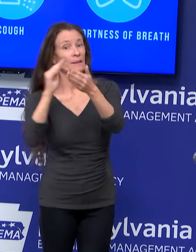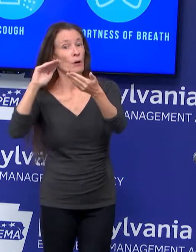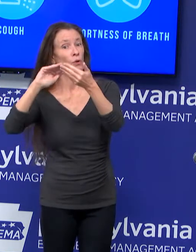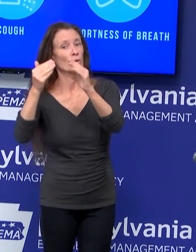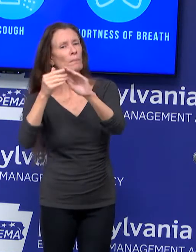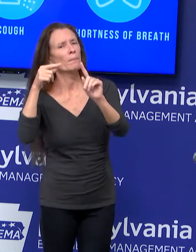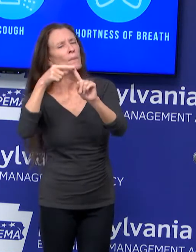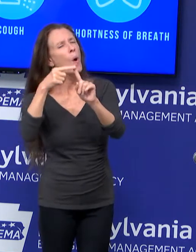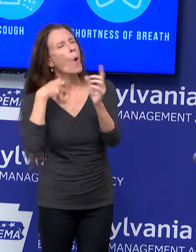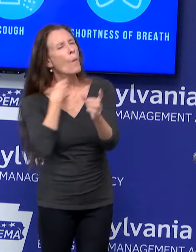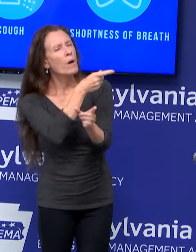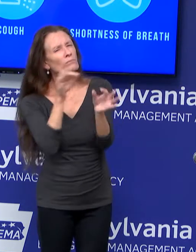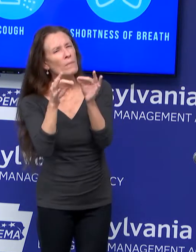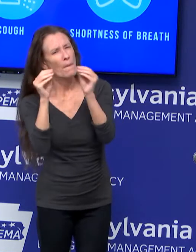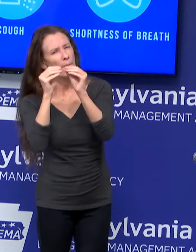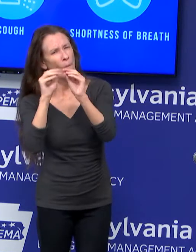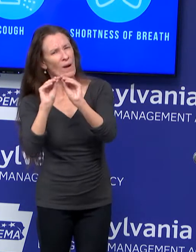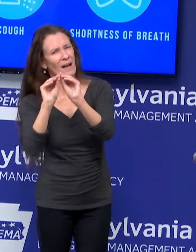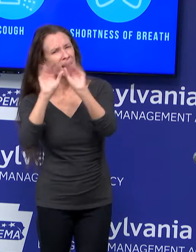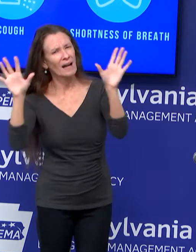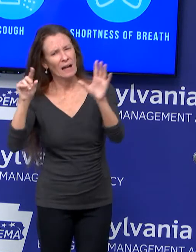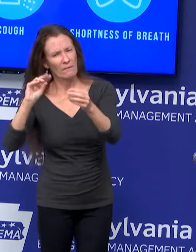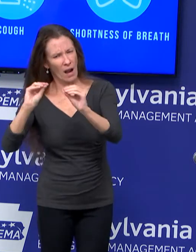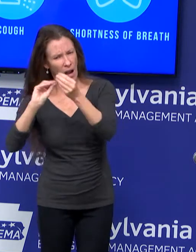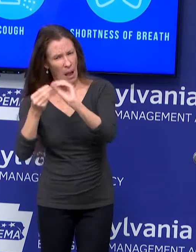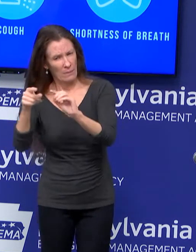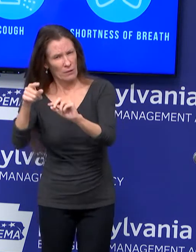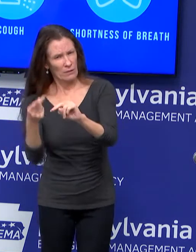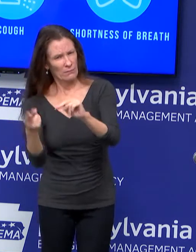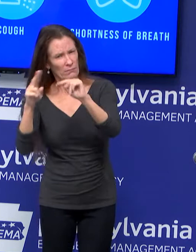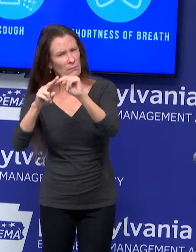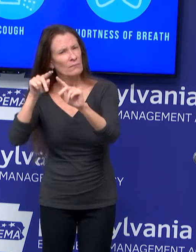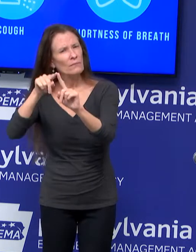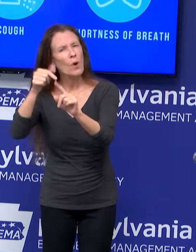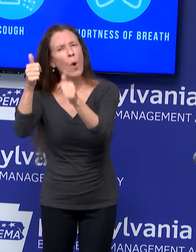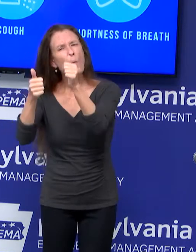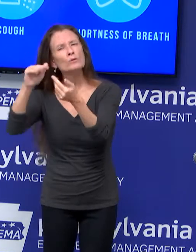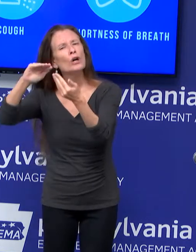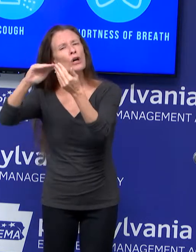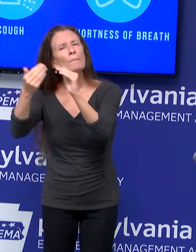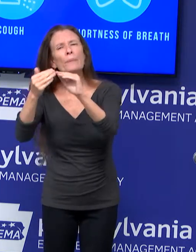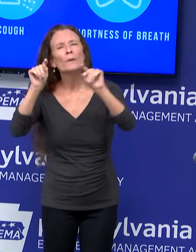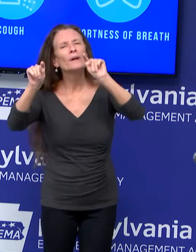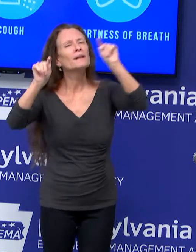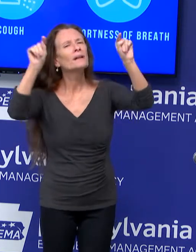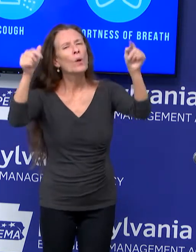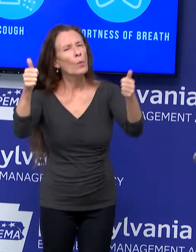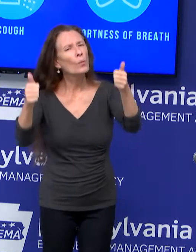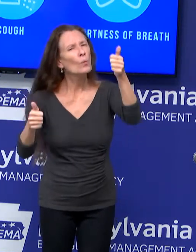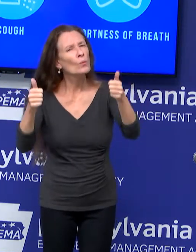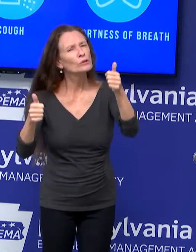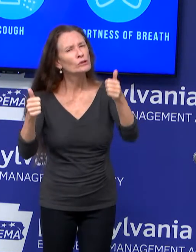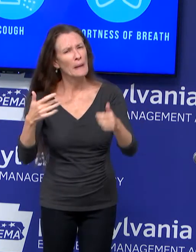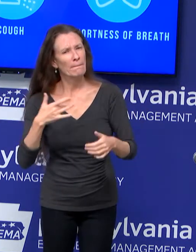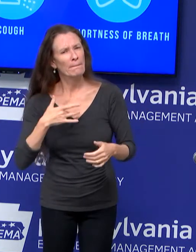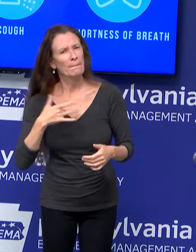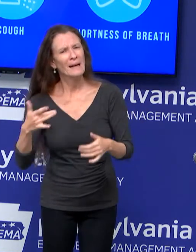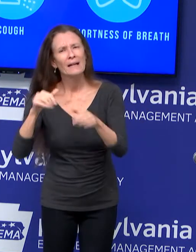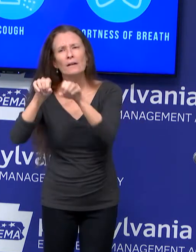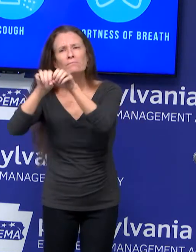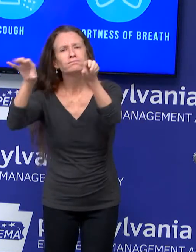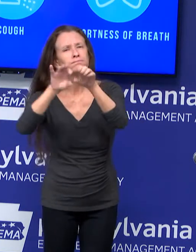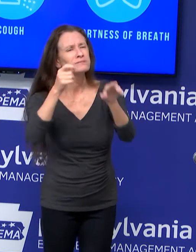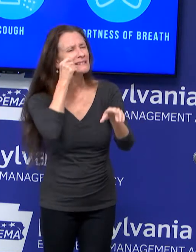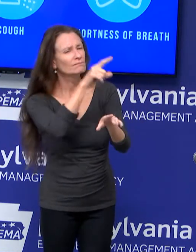specific as we see these increasing numbers? Sure. Which communities and where you're tracing some of this increase? Sure.